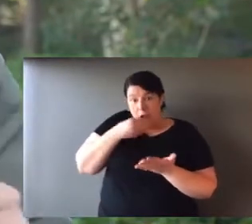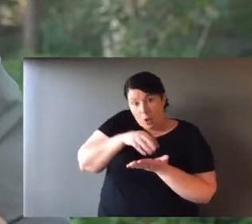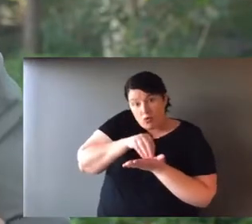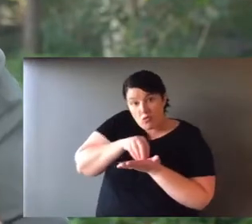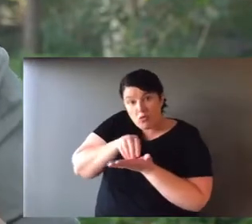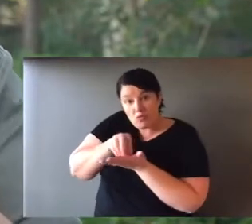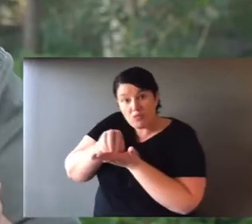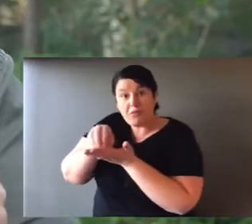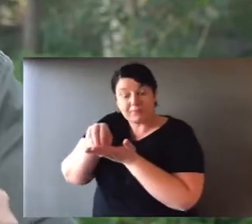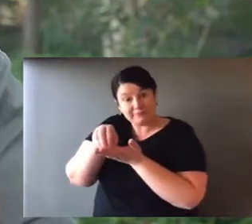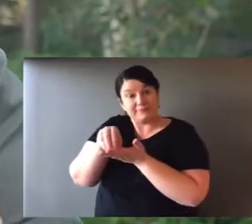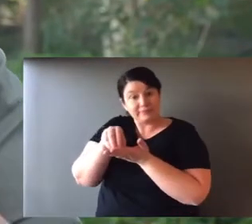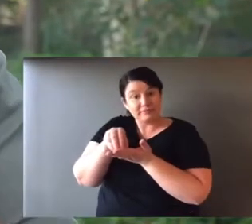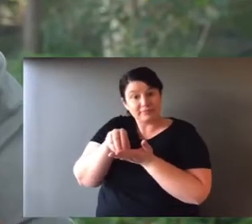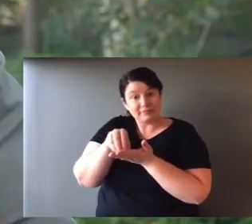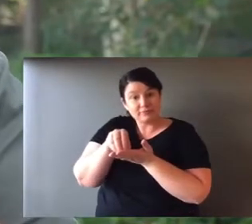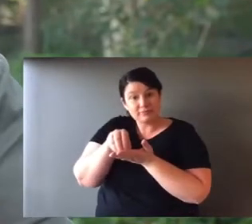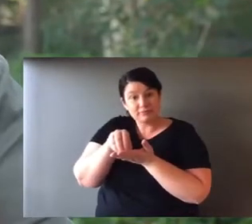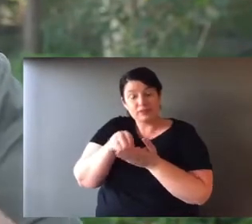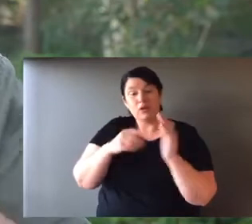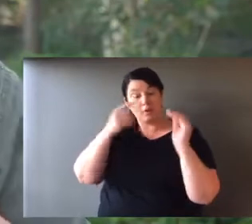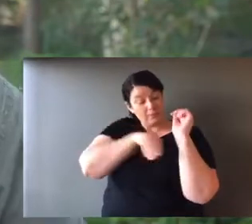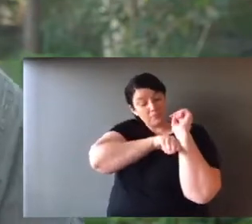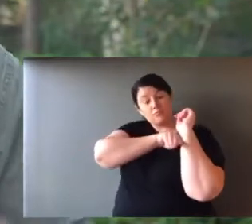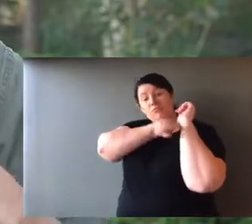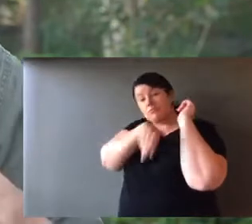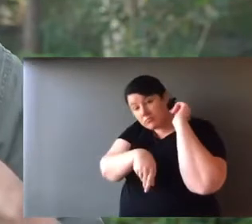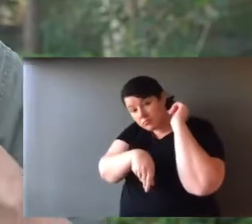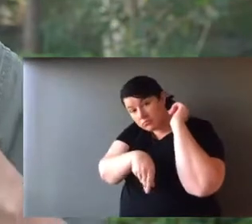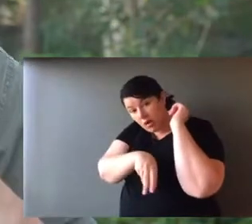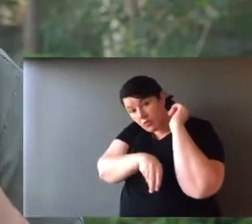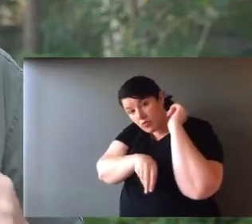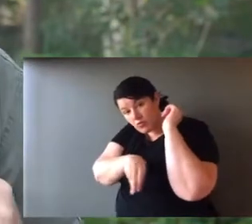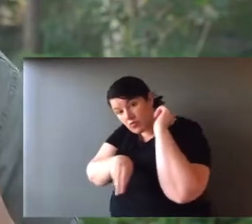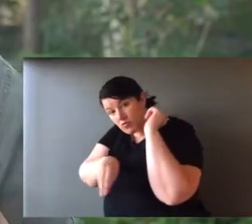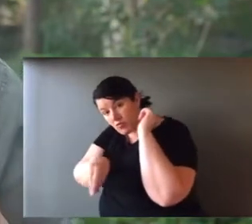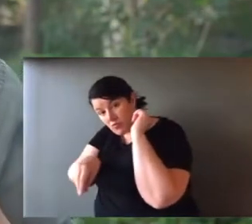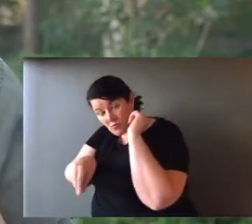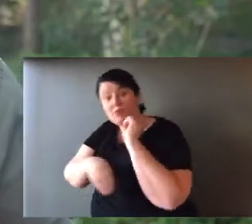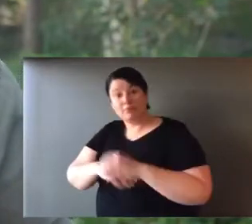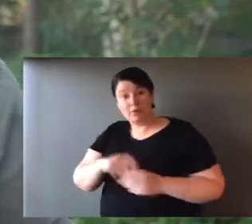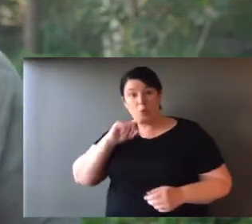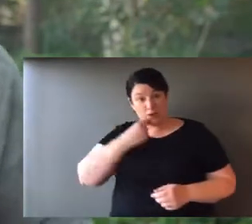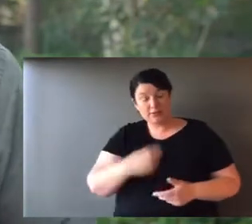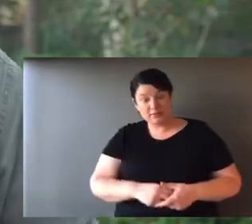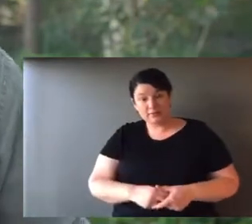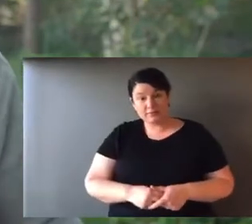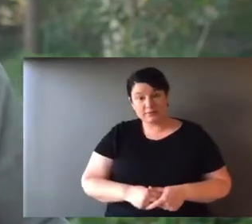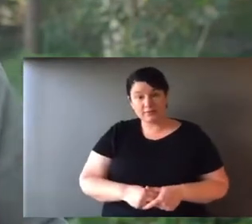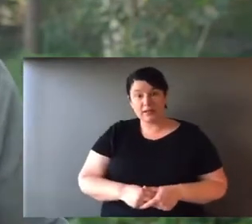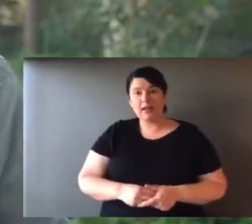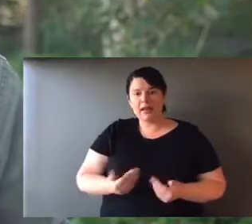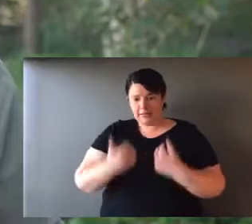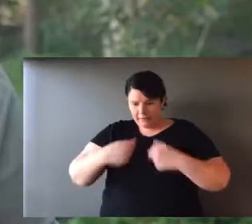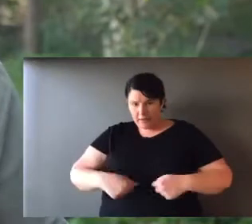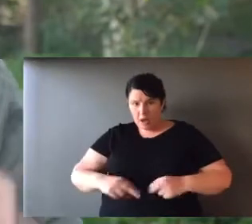leaves. And it's still pretty gross. But bits of leaves and debris through it. And the joey eats that. So it'll hang its head out of the pouch near mum's cloaca. And actually eat